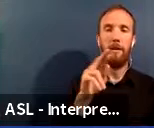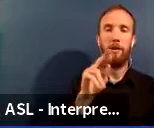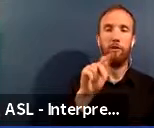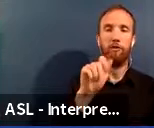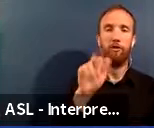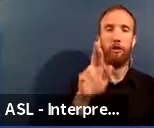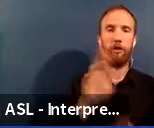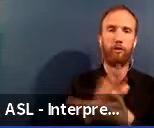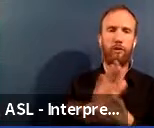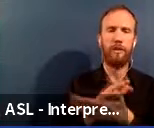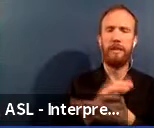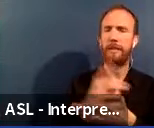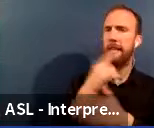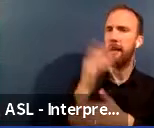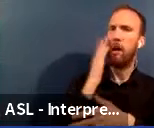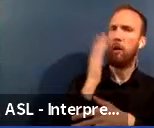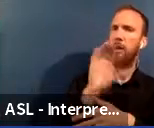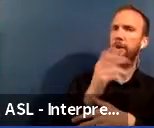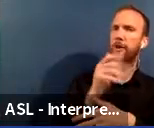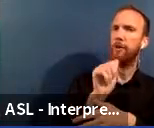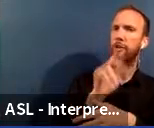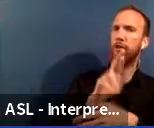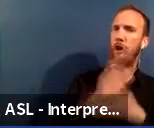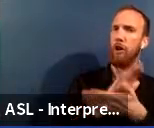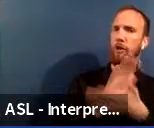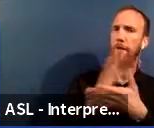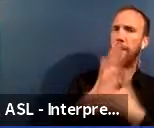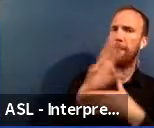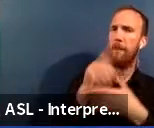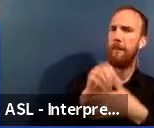charter schools be a part of the FY 22 capital plan?